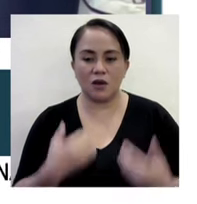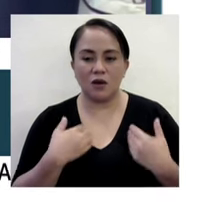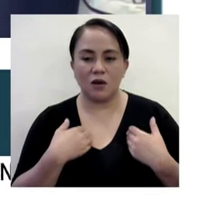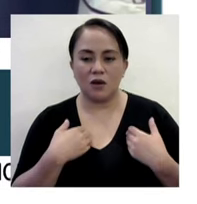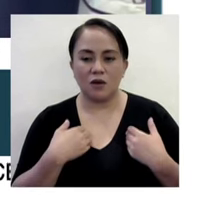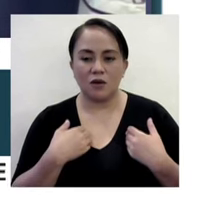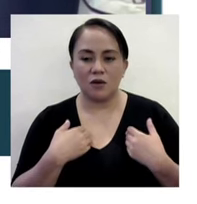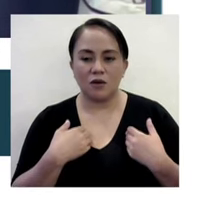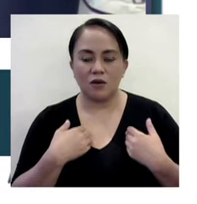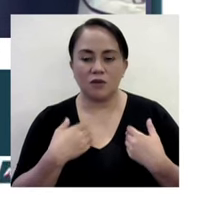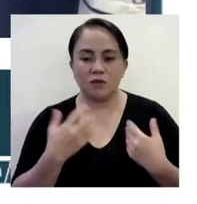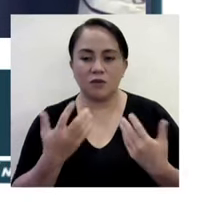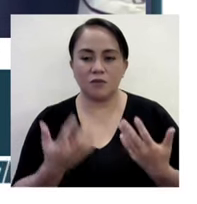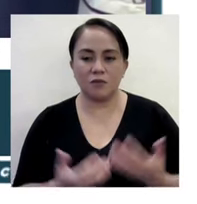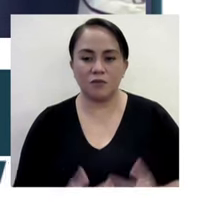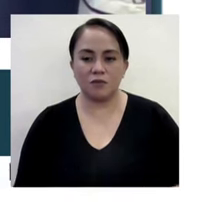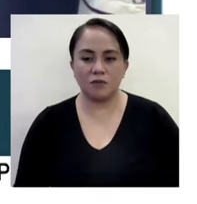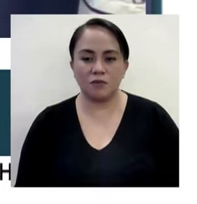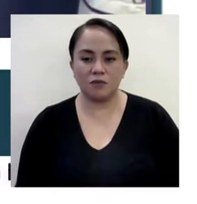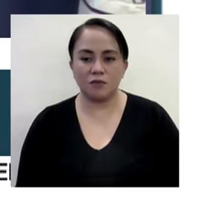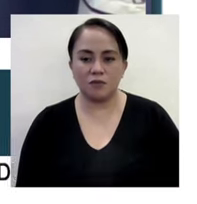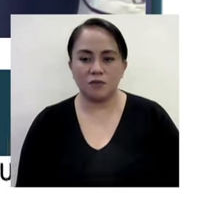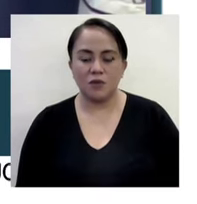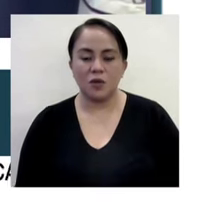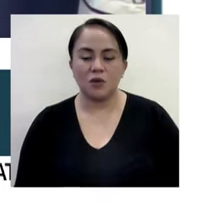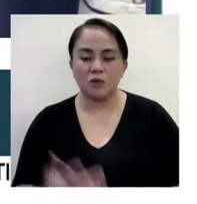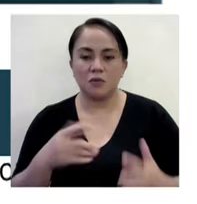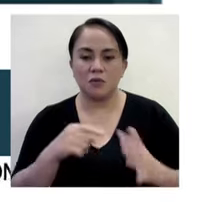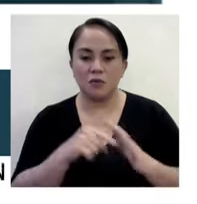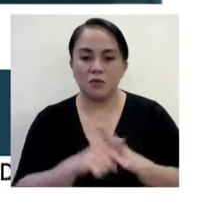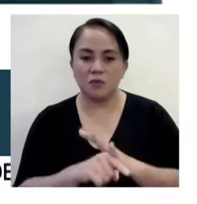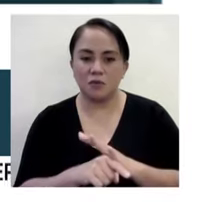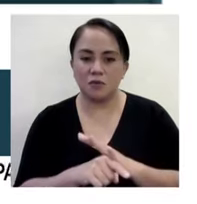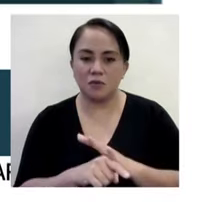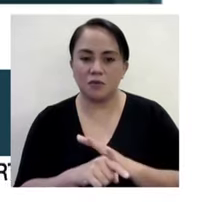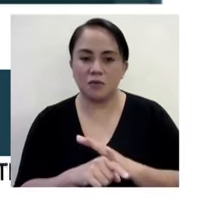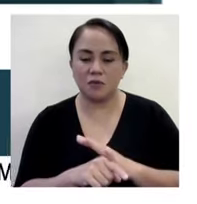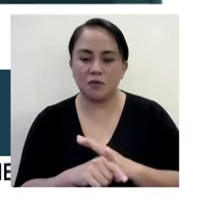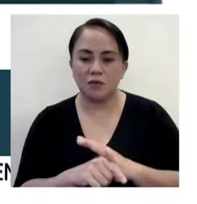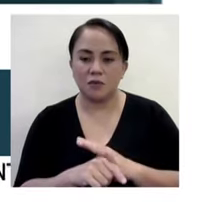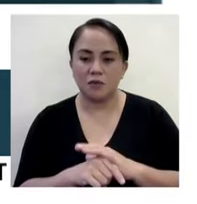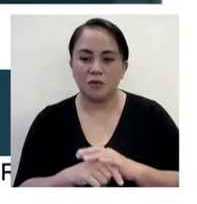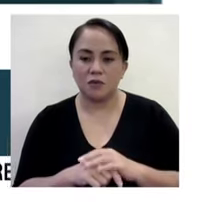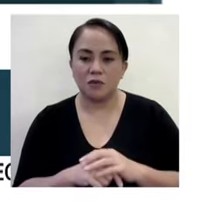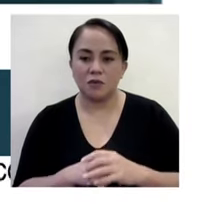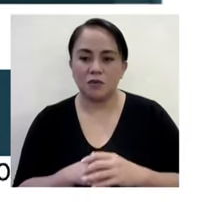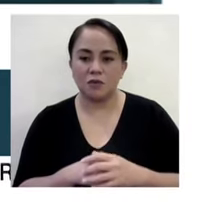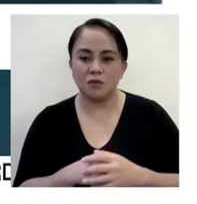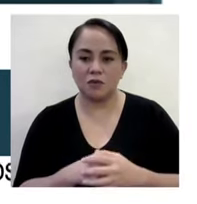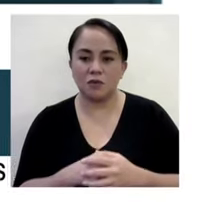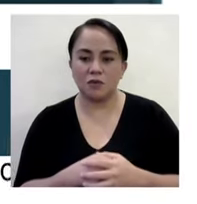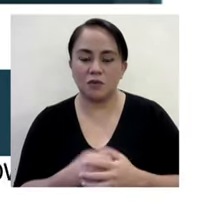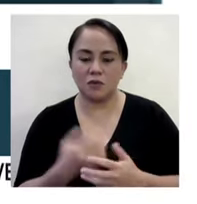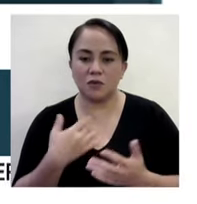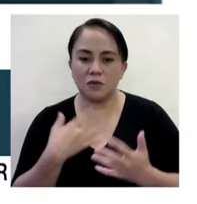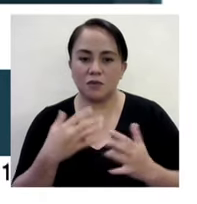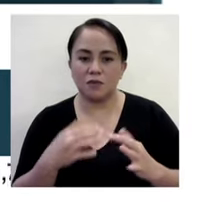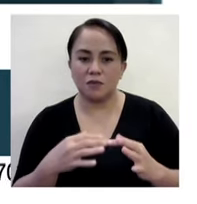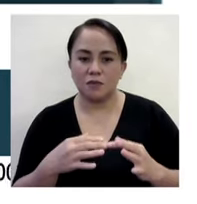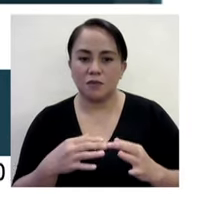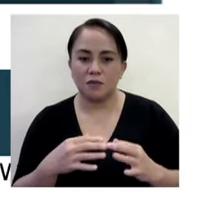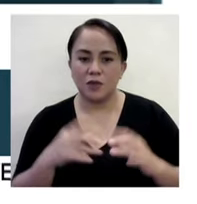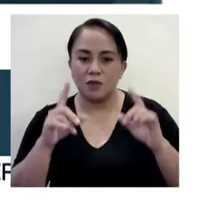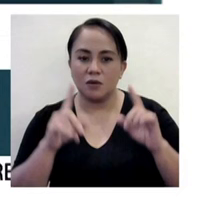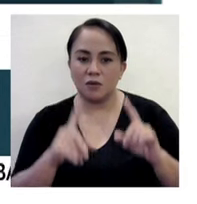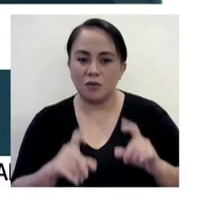the thought that she might have been among those who were killed on October 7th. In fact, the Israelis were conducting DNA tests